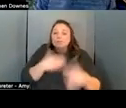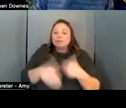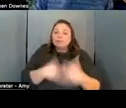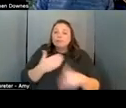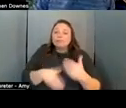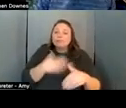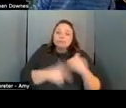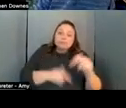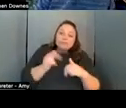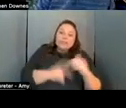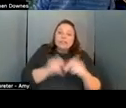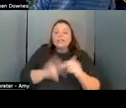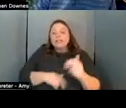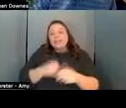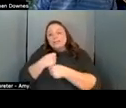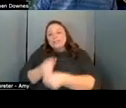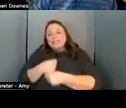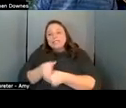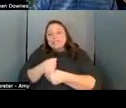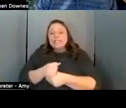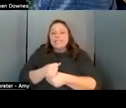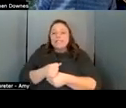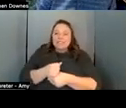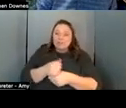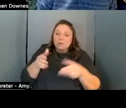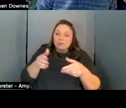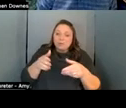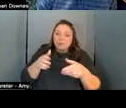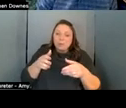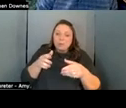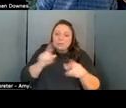facilitating mechanisms for people to support their own learning